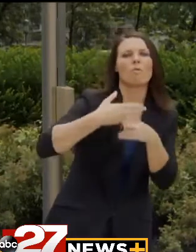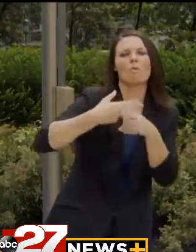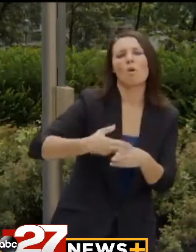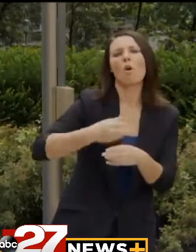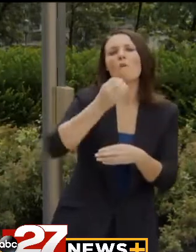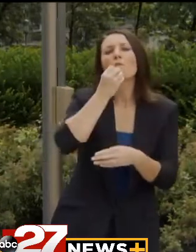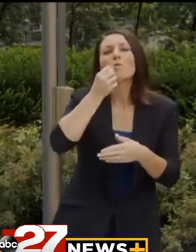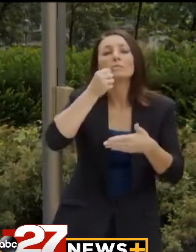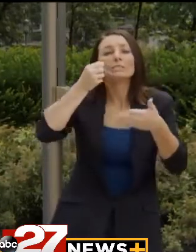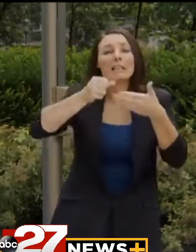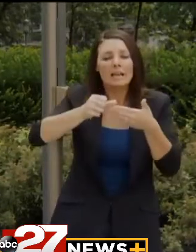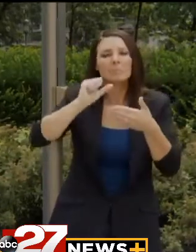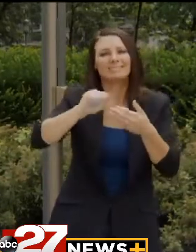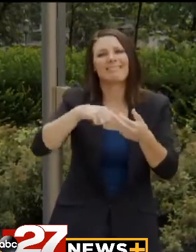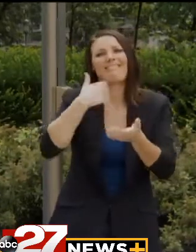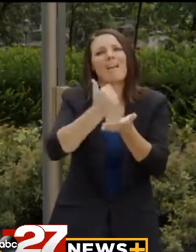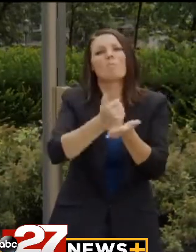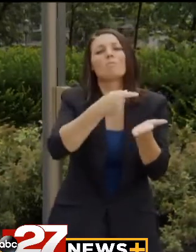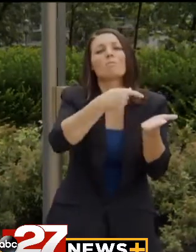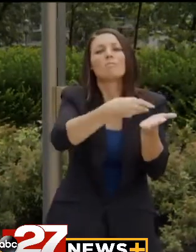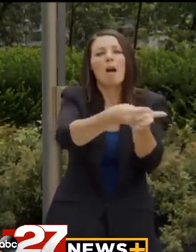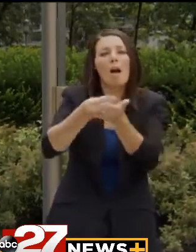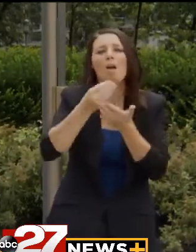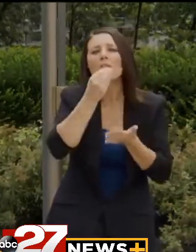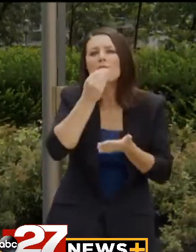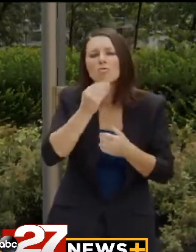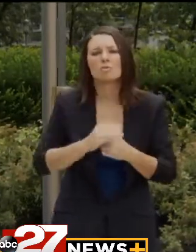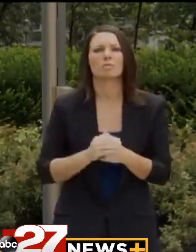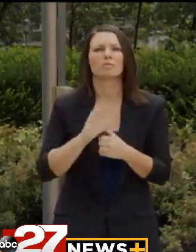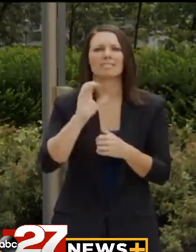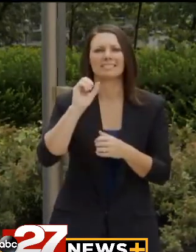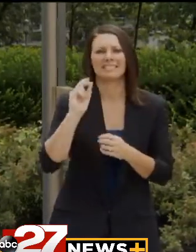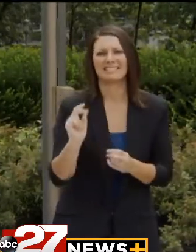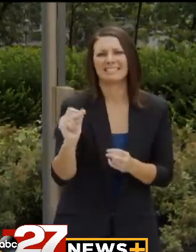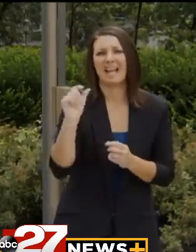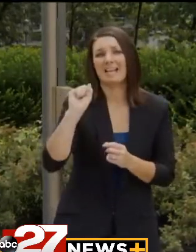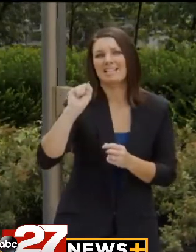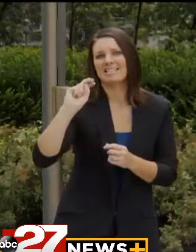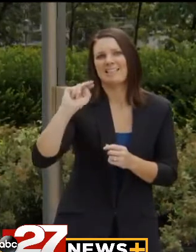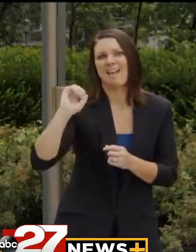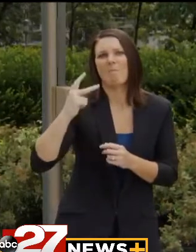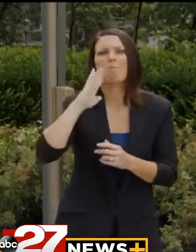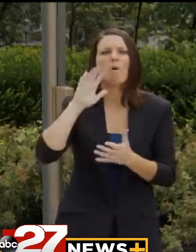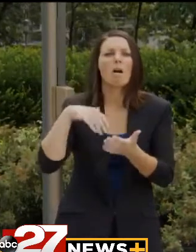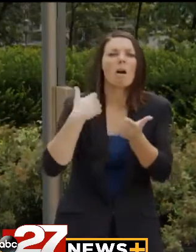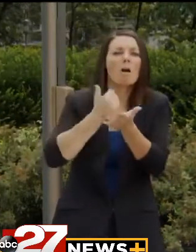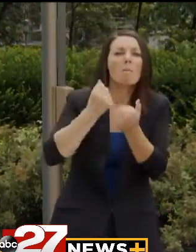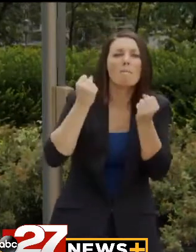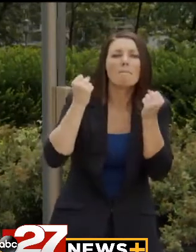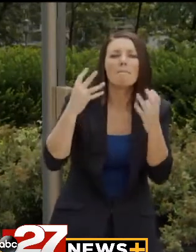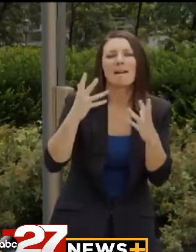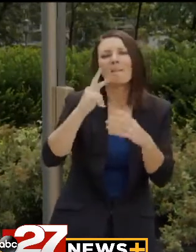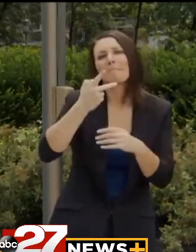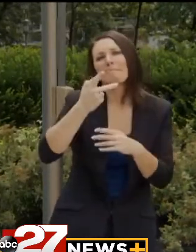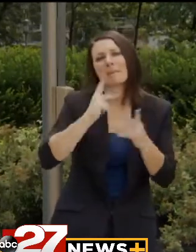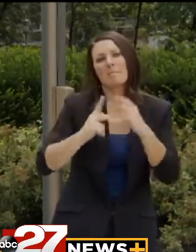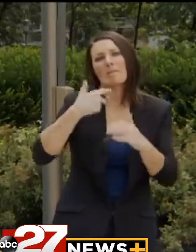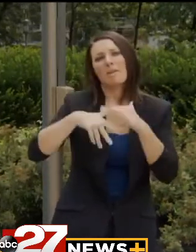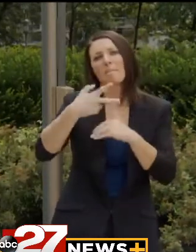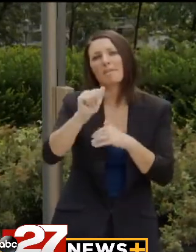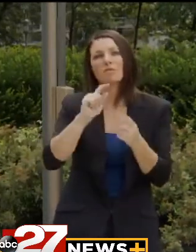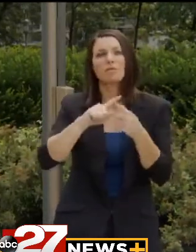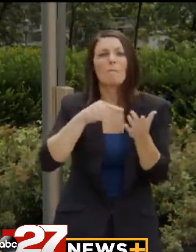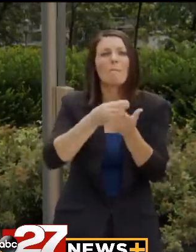able to keep food on the table. SNAP helps more than 1.7 million Pennsylvanians to fresh food and